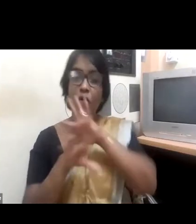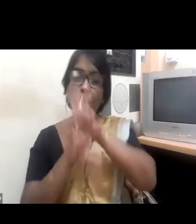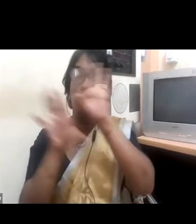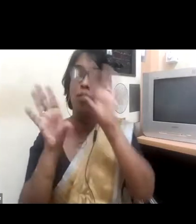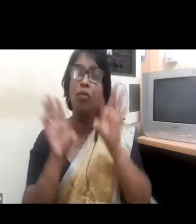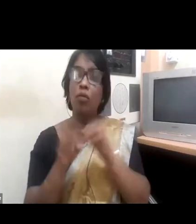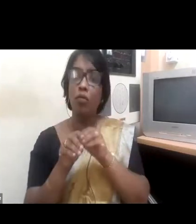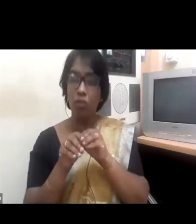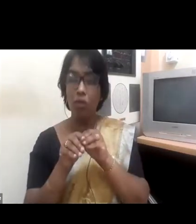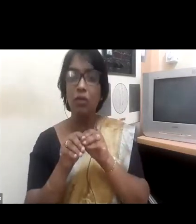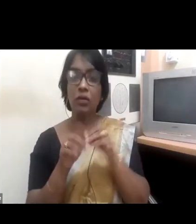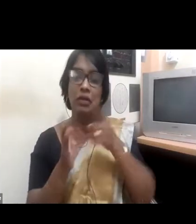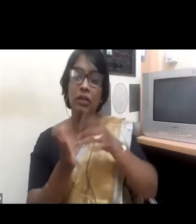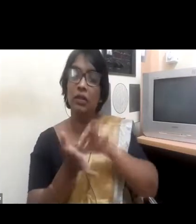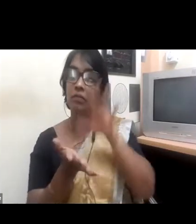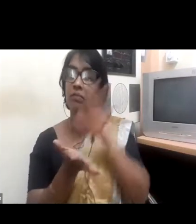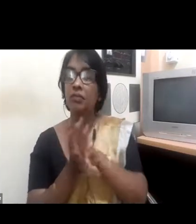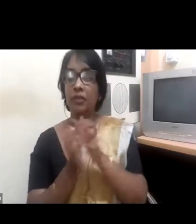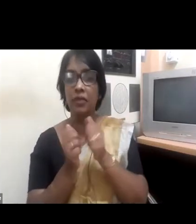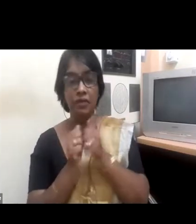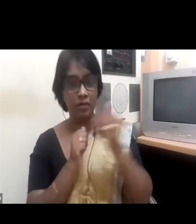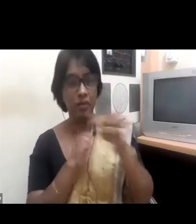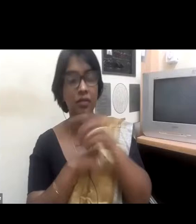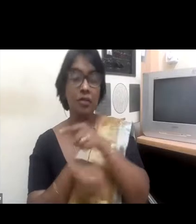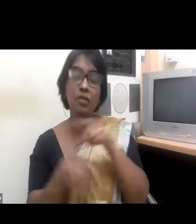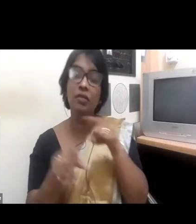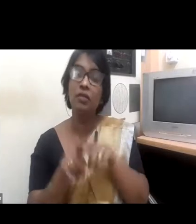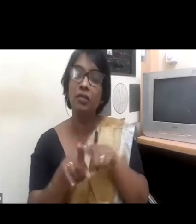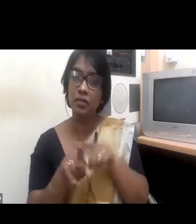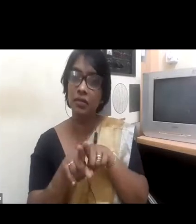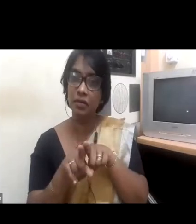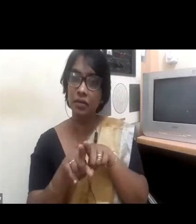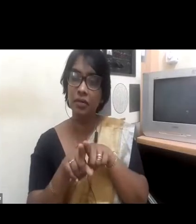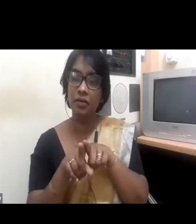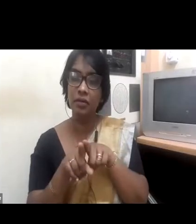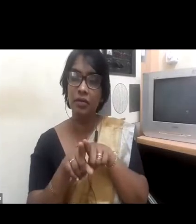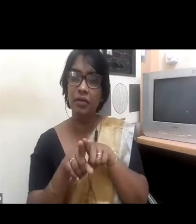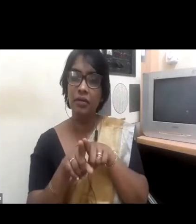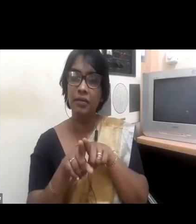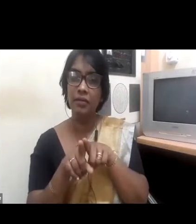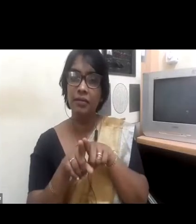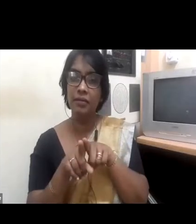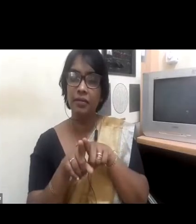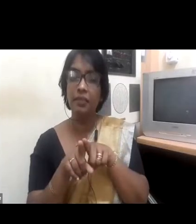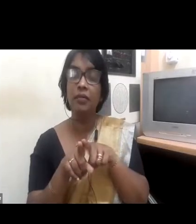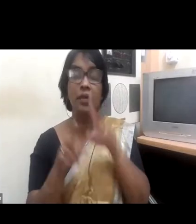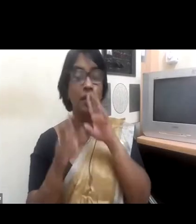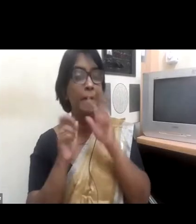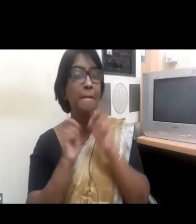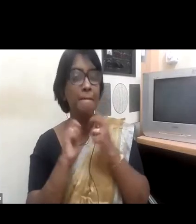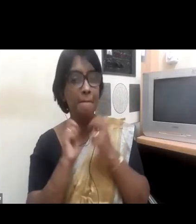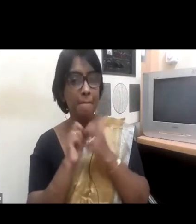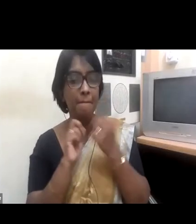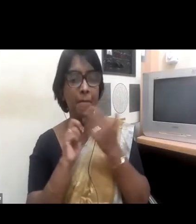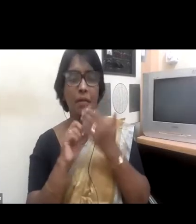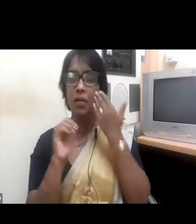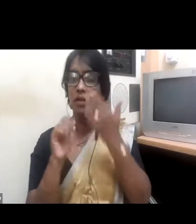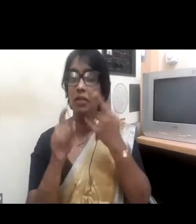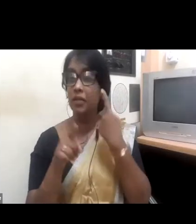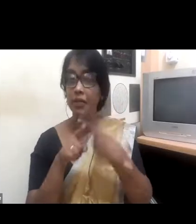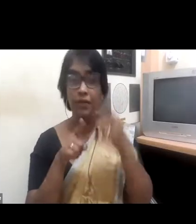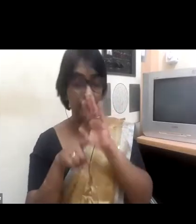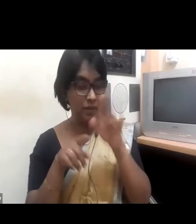because of the complexity of the issue that you have at hand or the nature of the trust or the